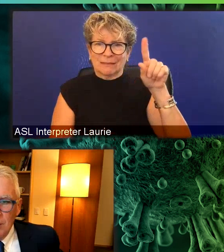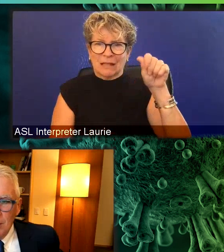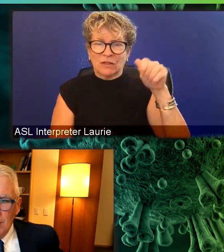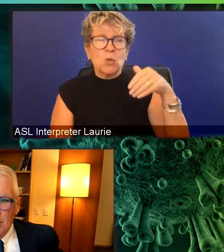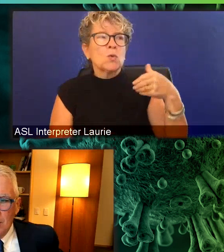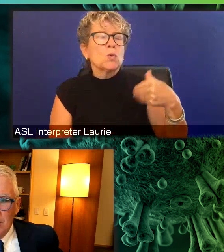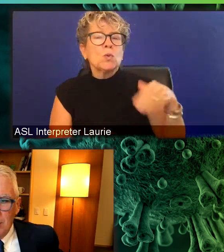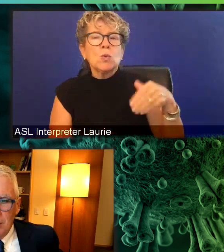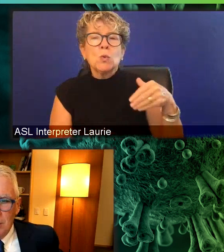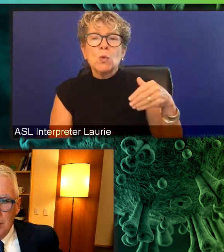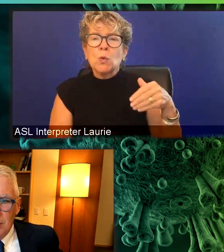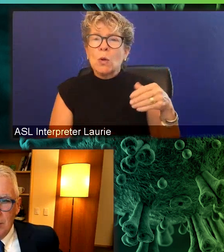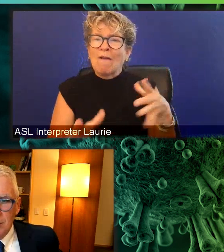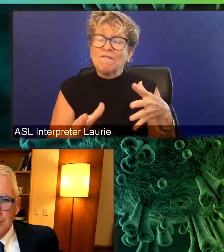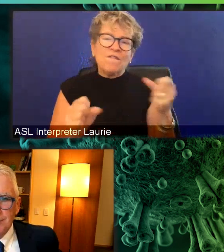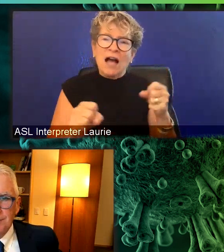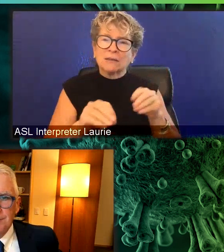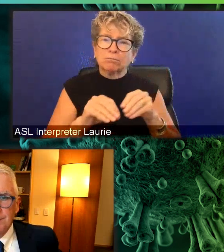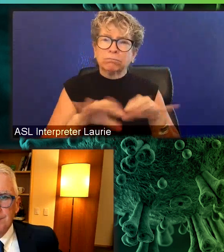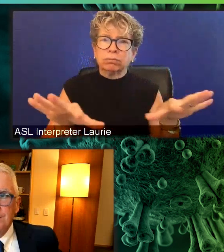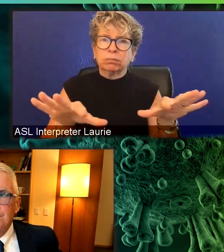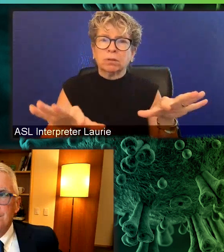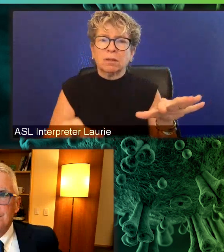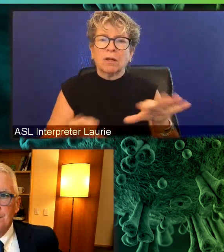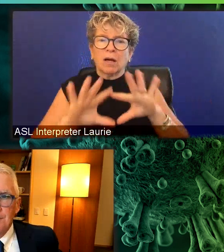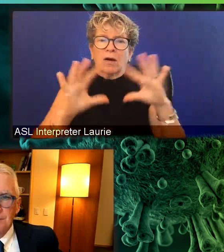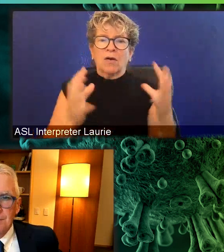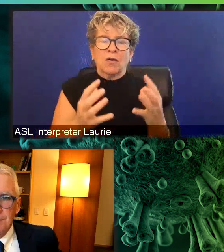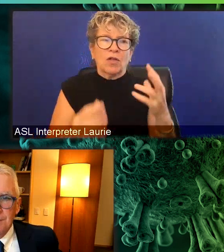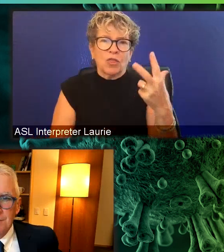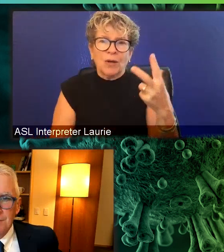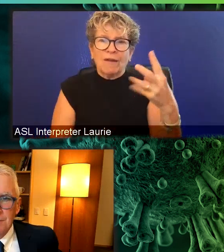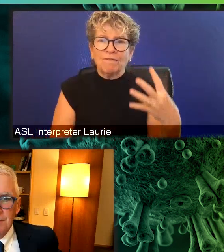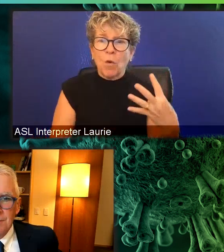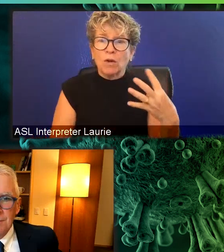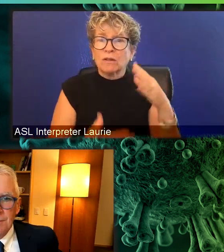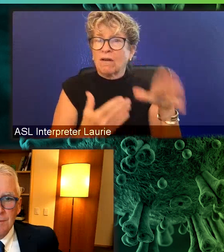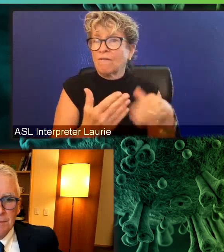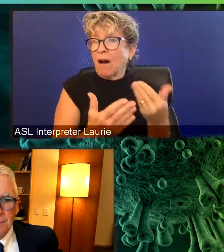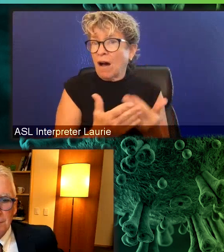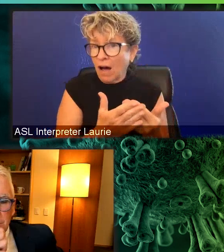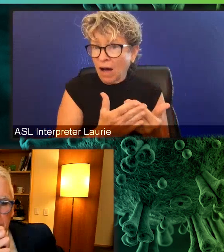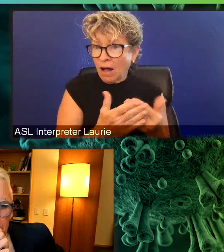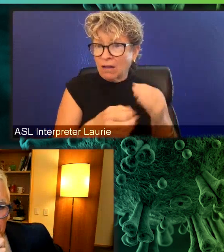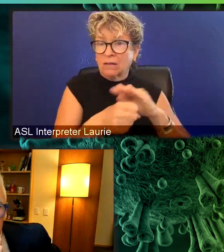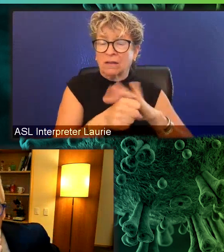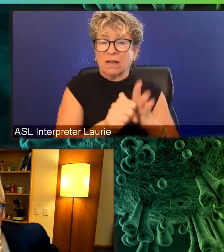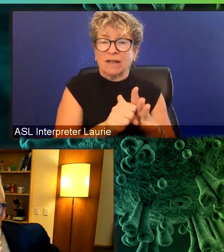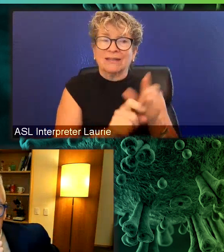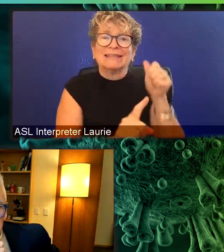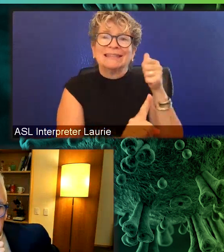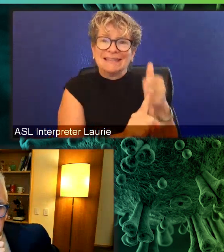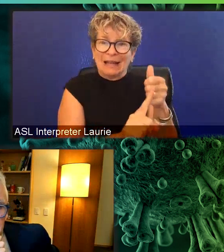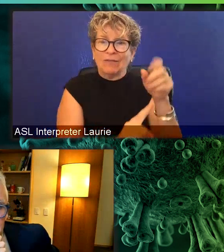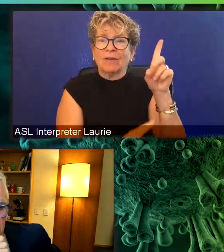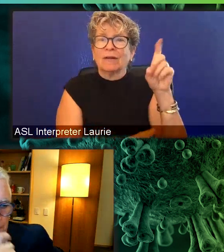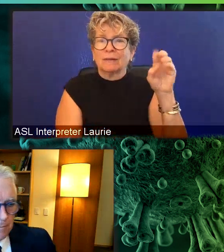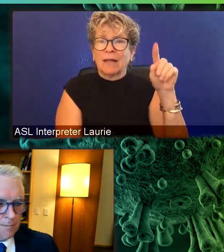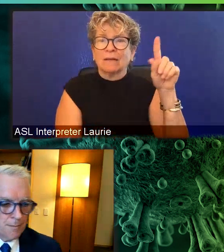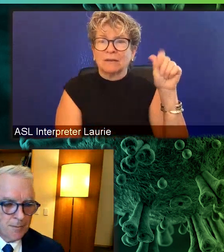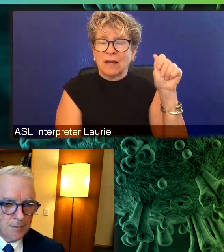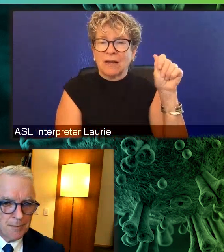across the entire world, about three quarters of COVID cases of SARS-CoV-2 is Delta and about